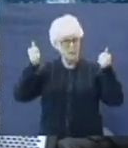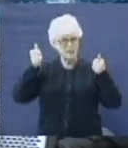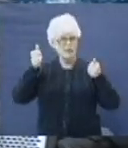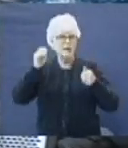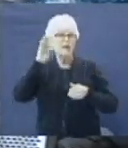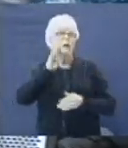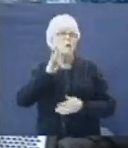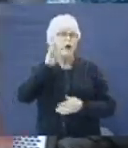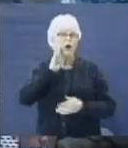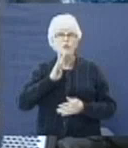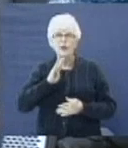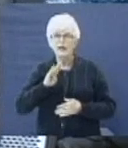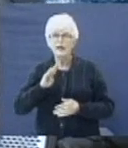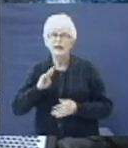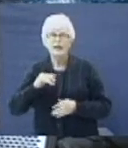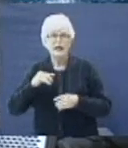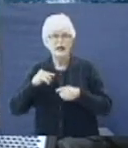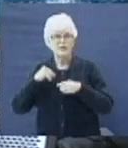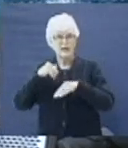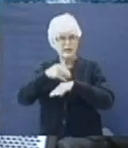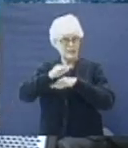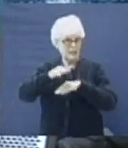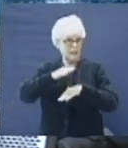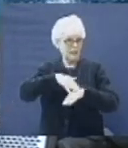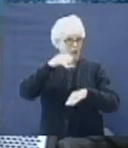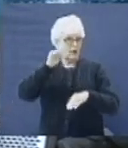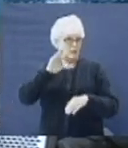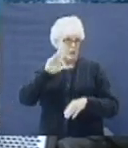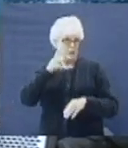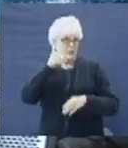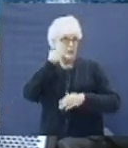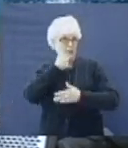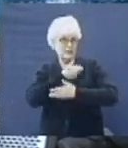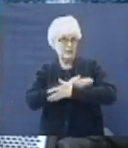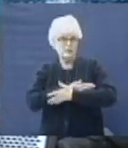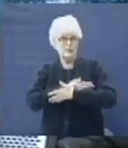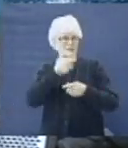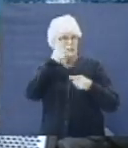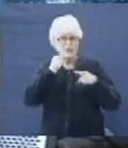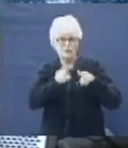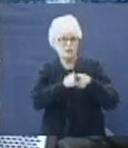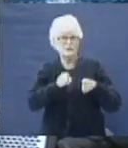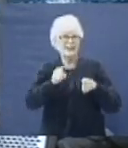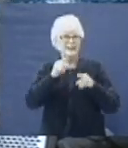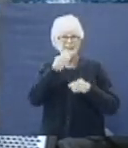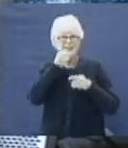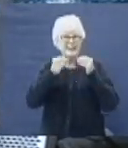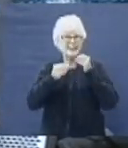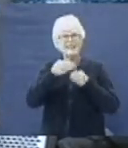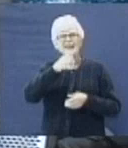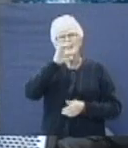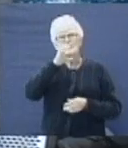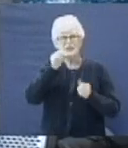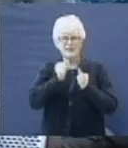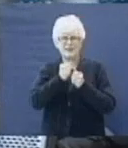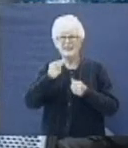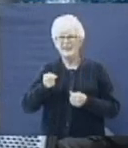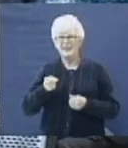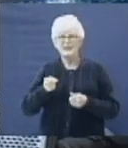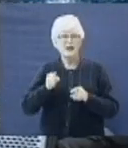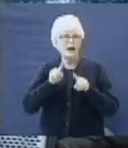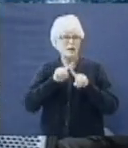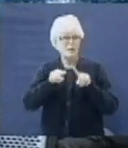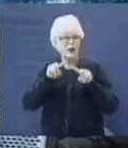birthday. And sent and called for their three sisters to eat and to drink with them. But